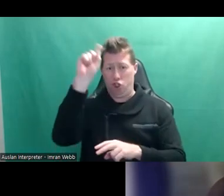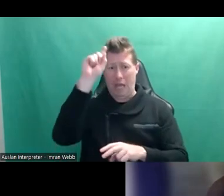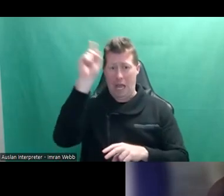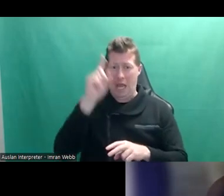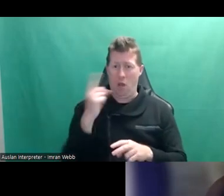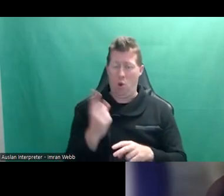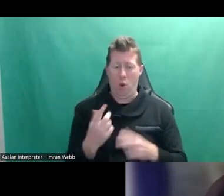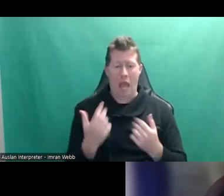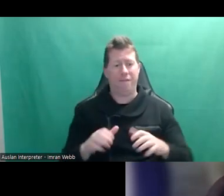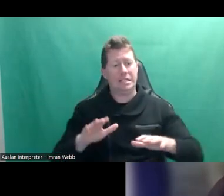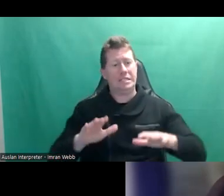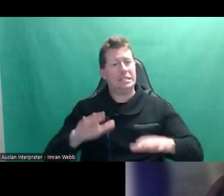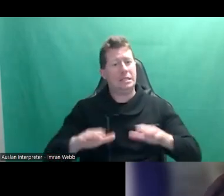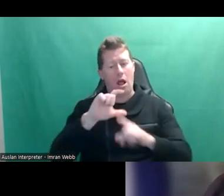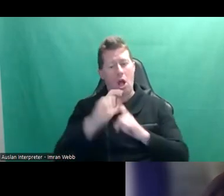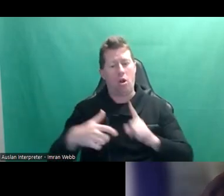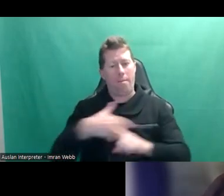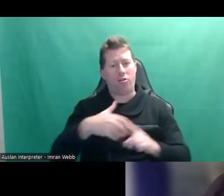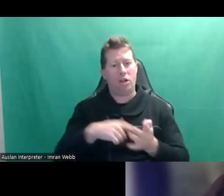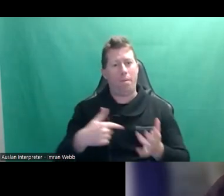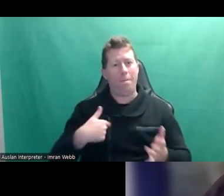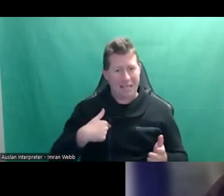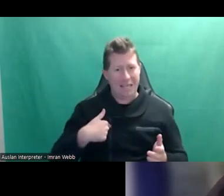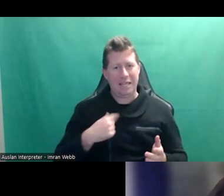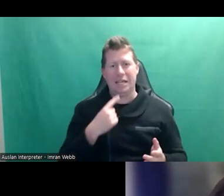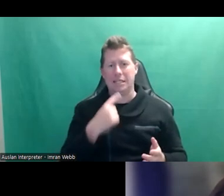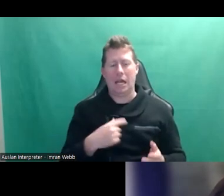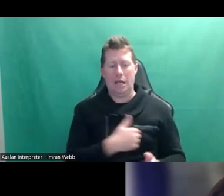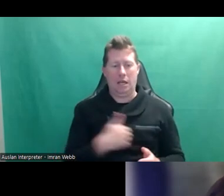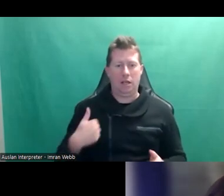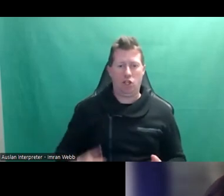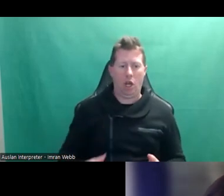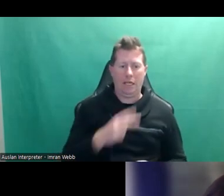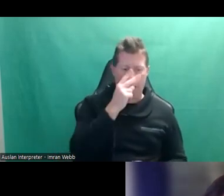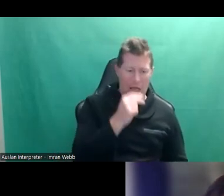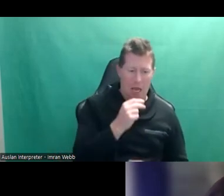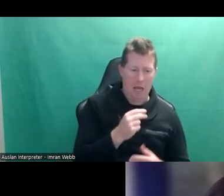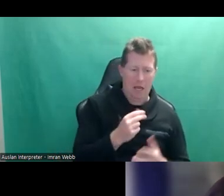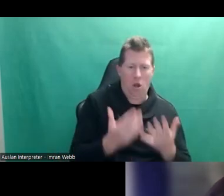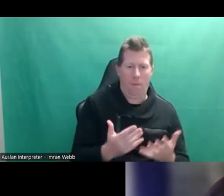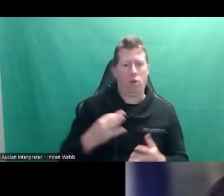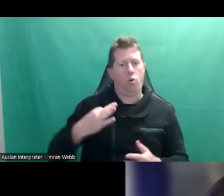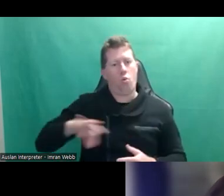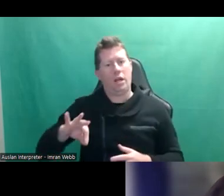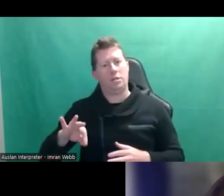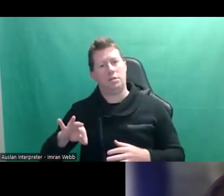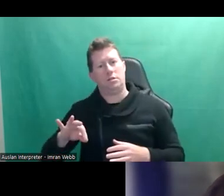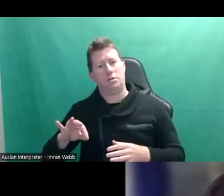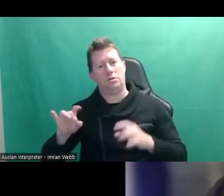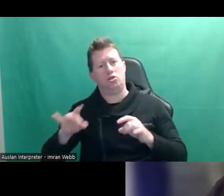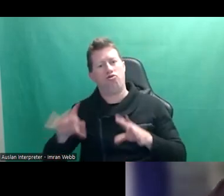guess, cultural backgrounds to mine. So I would say a Chinese young person versus an Anglo-Australian young person. And